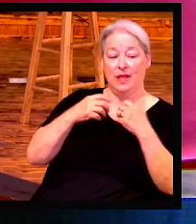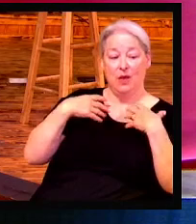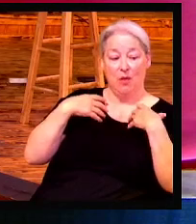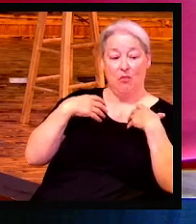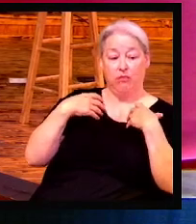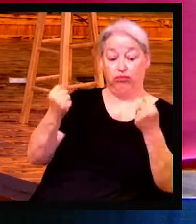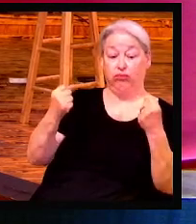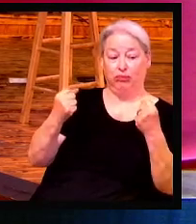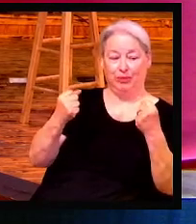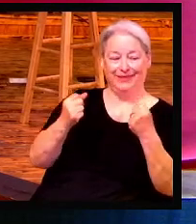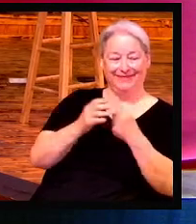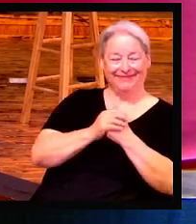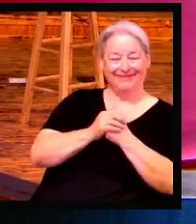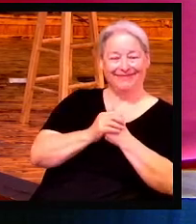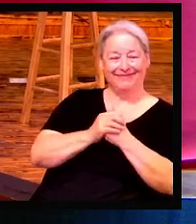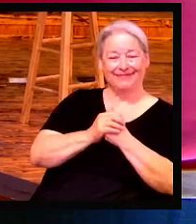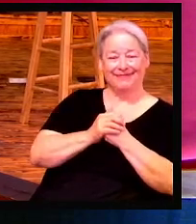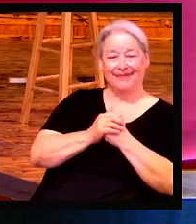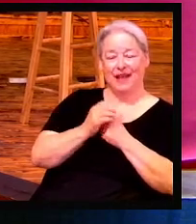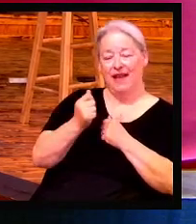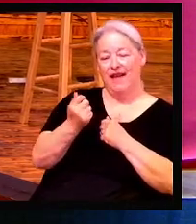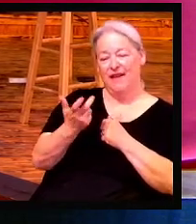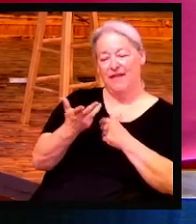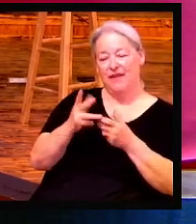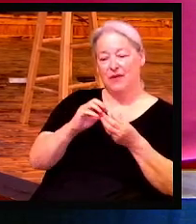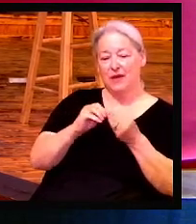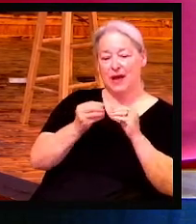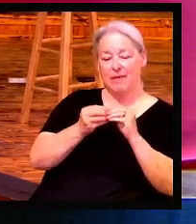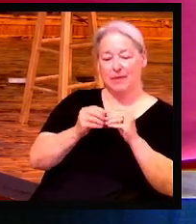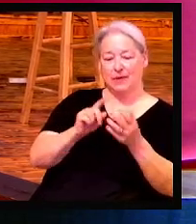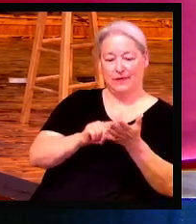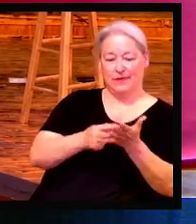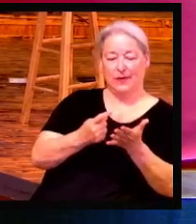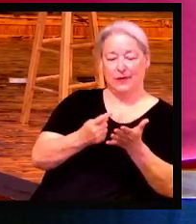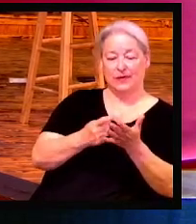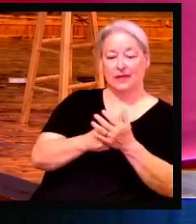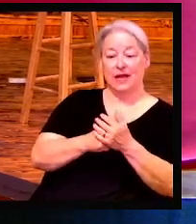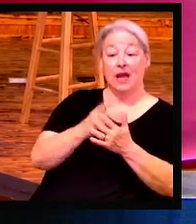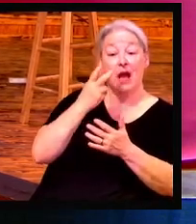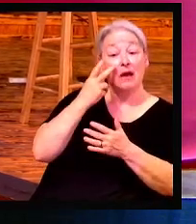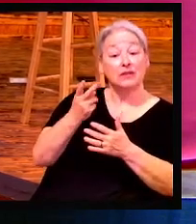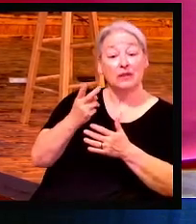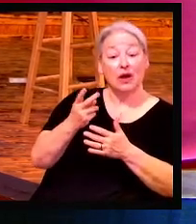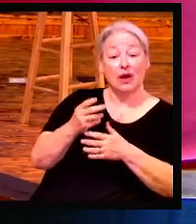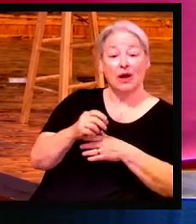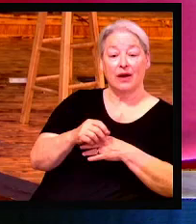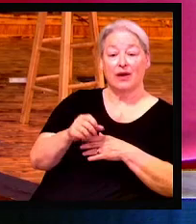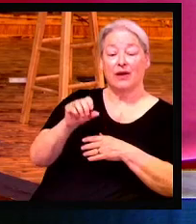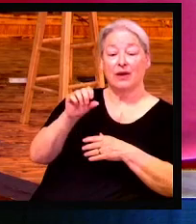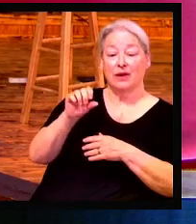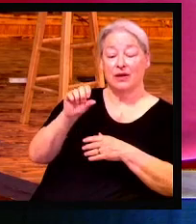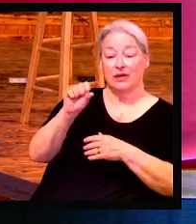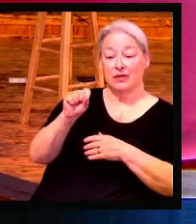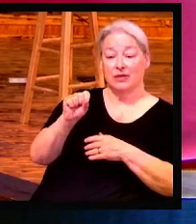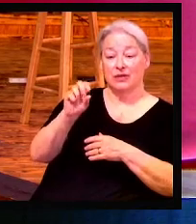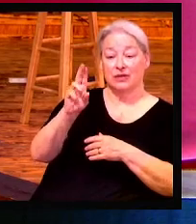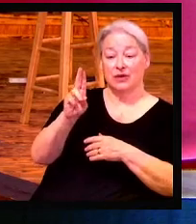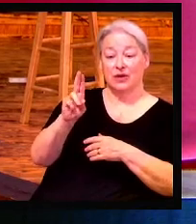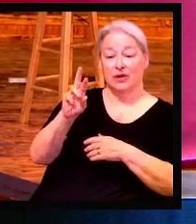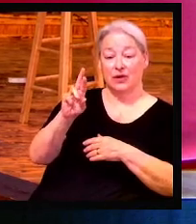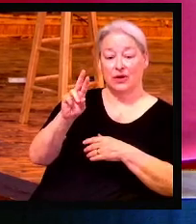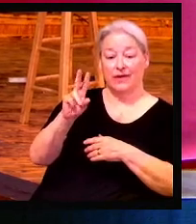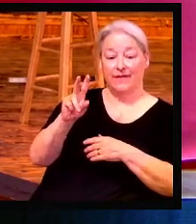But a few statistics first. Saw a survey yesterday that surprised me.